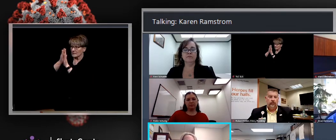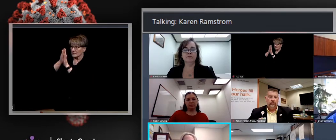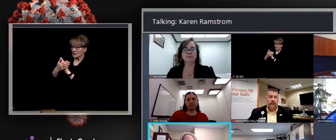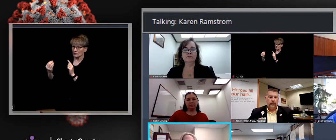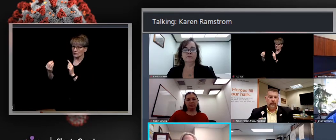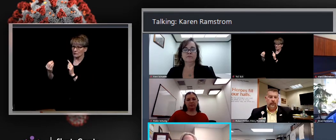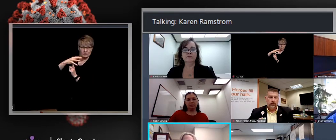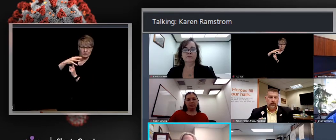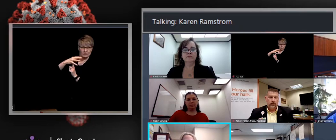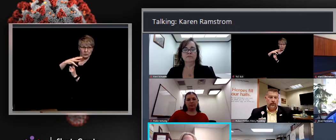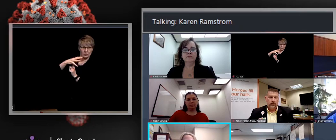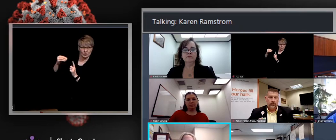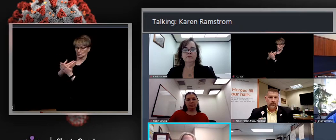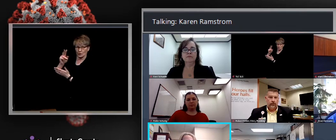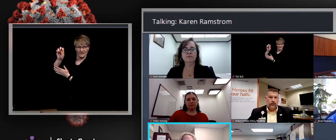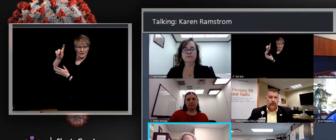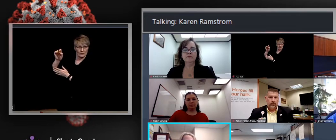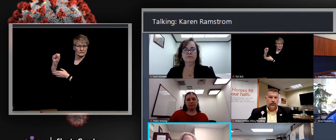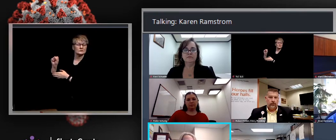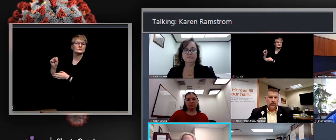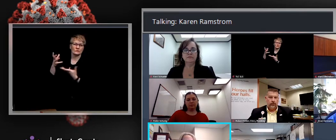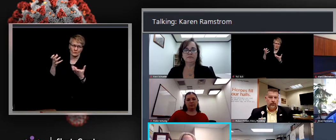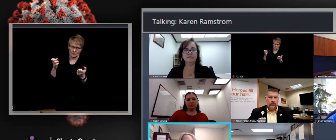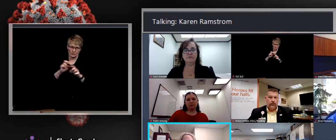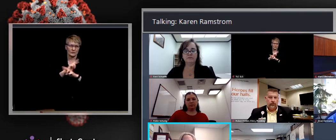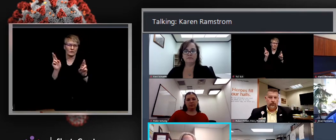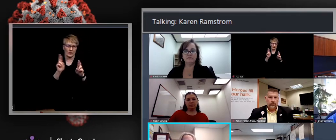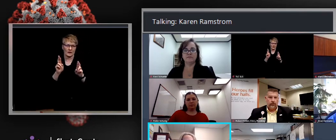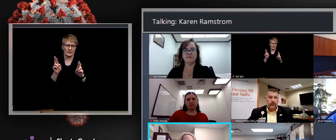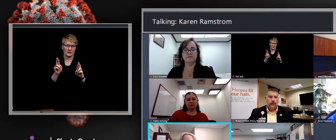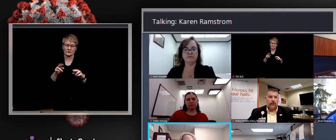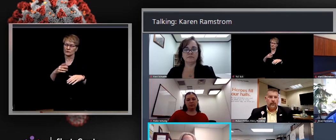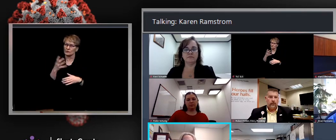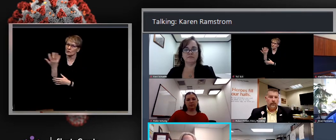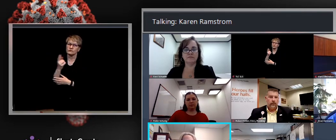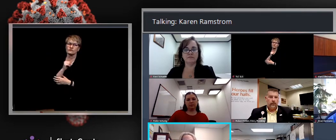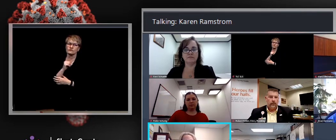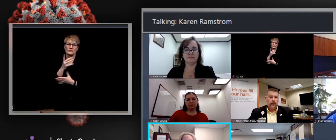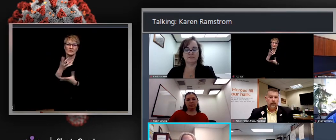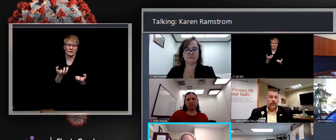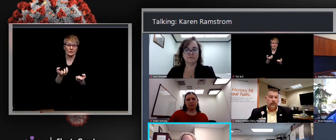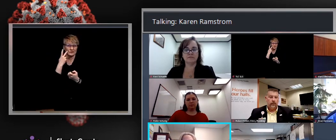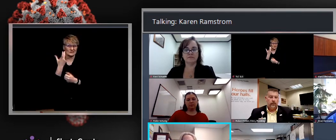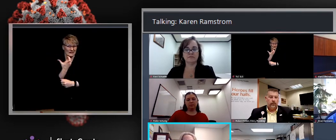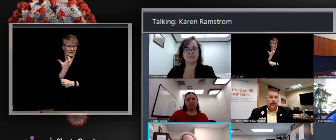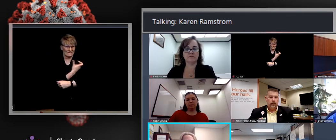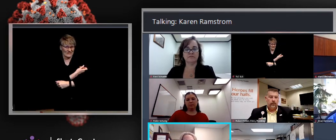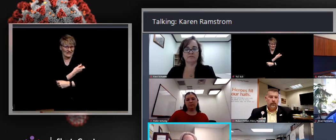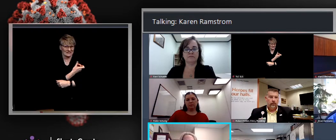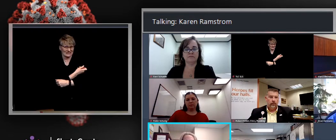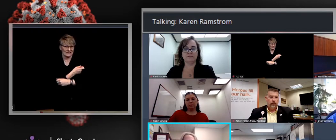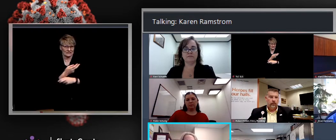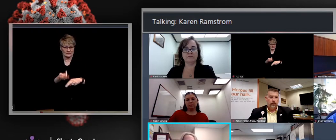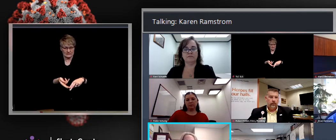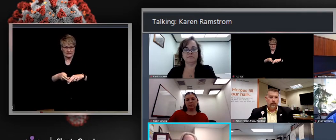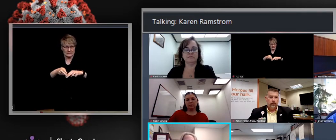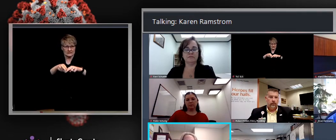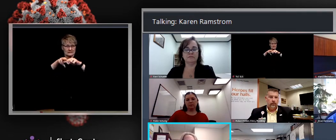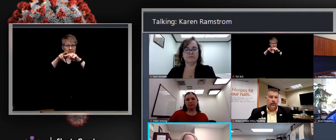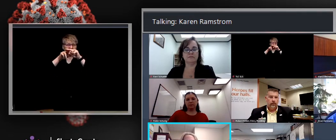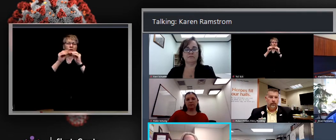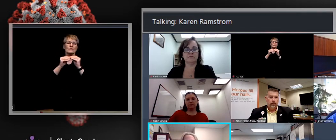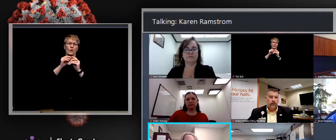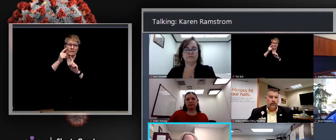and really increasing our vaccination rates over the next couple of months as we move into the fall when there is concern